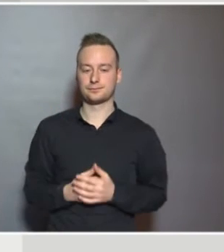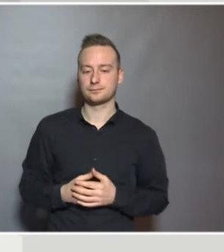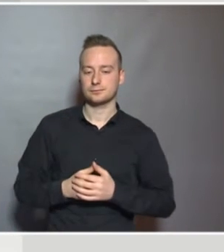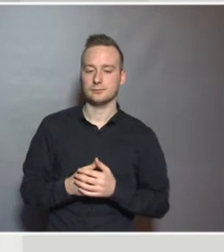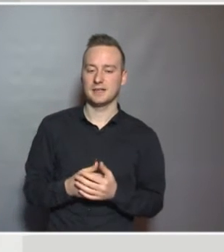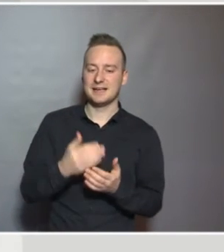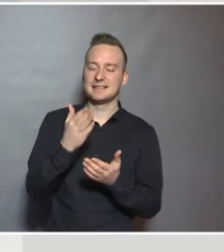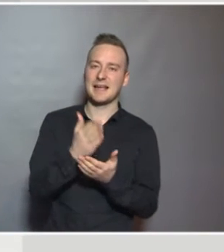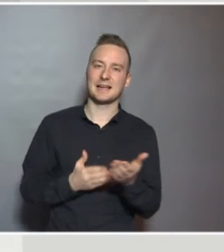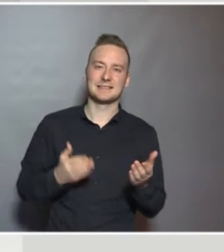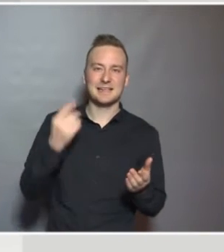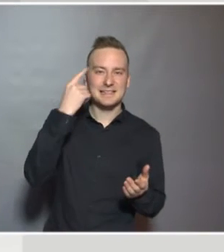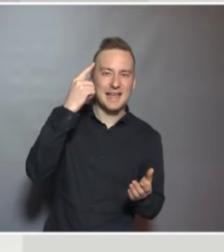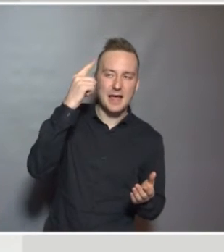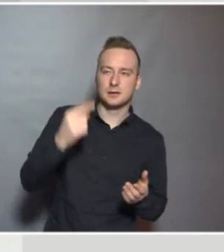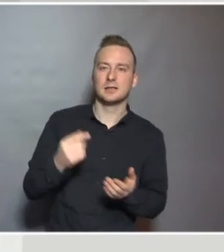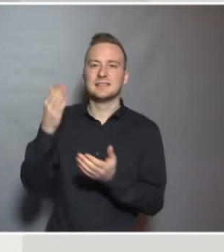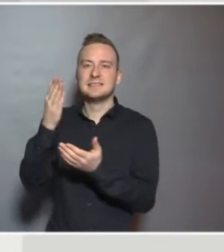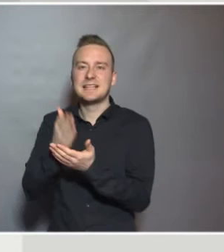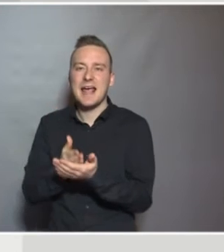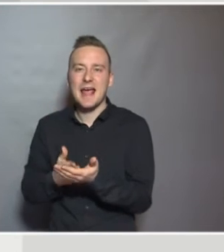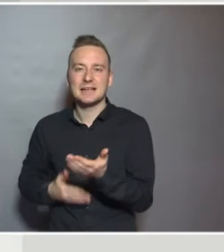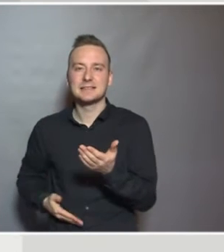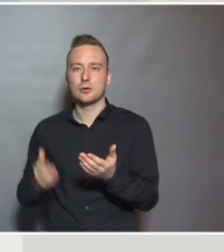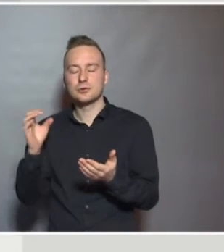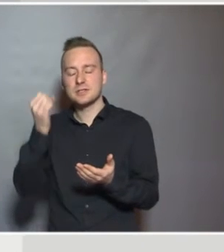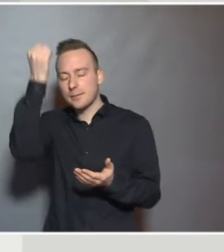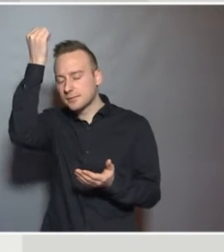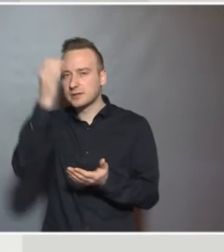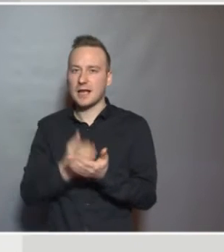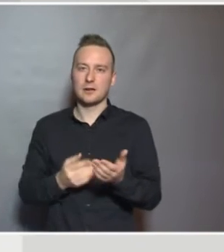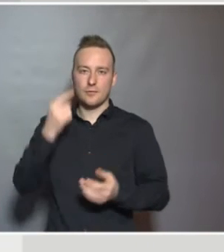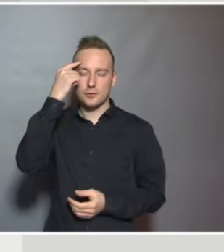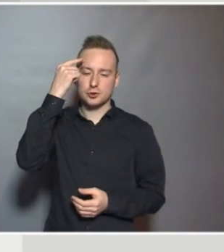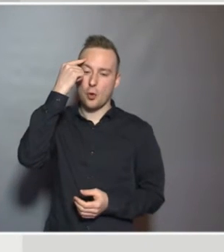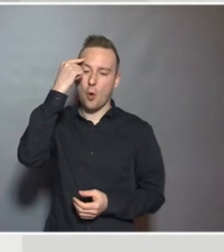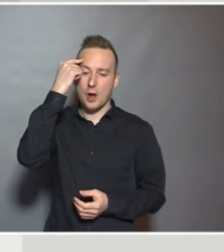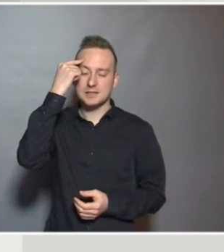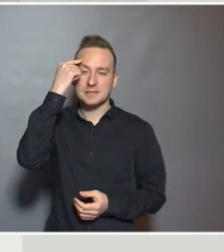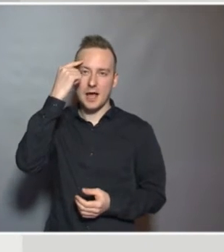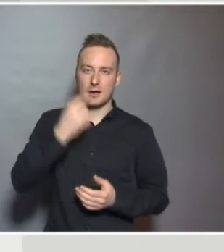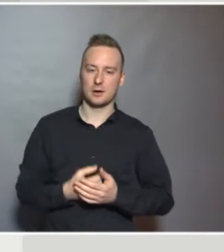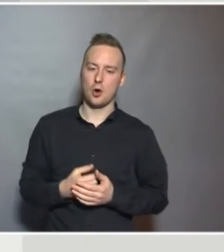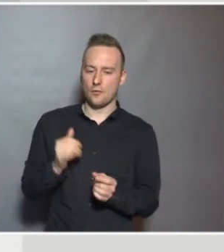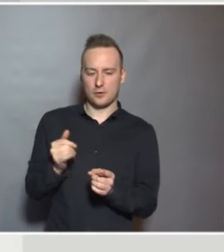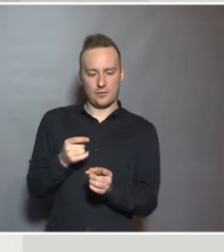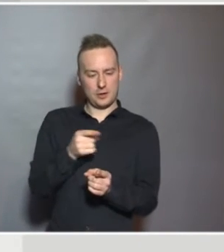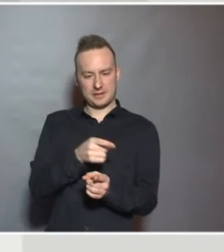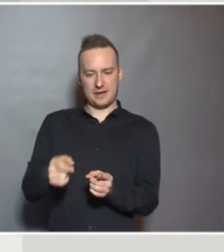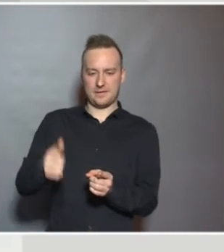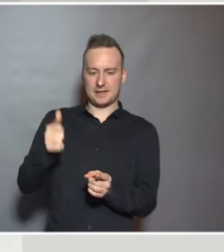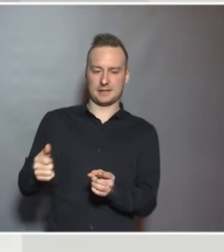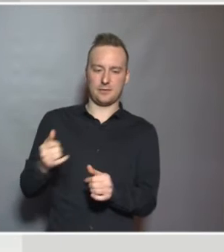shared ideas, shared concepts and shared understandings, and how important that is for our work together